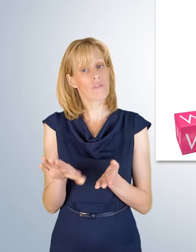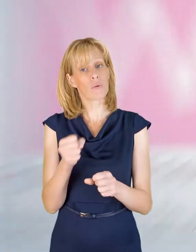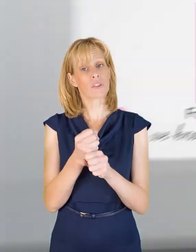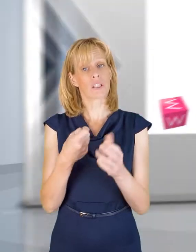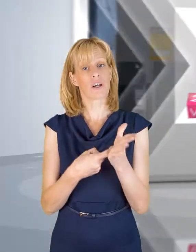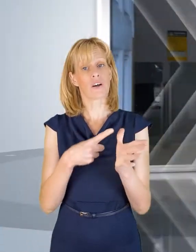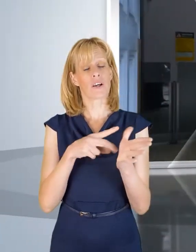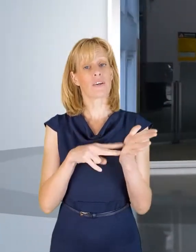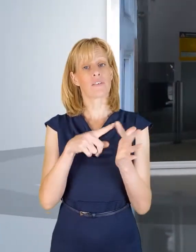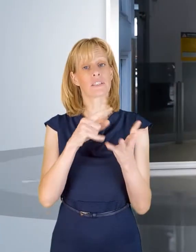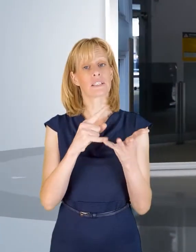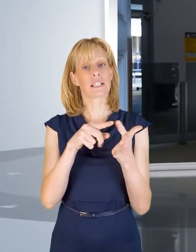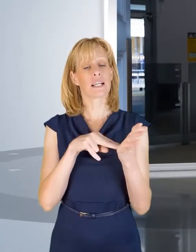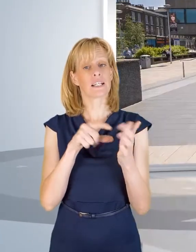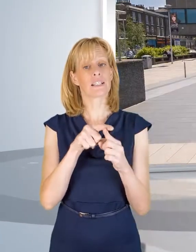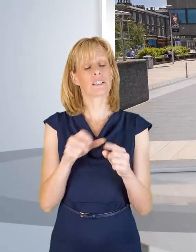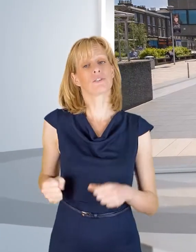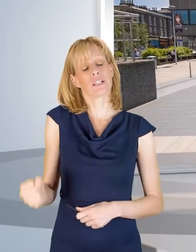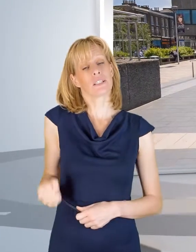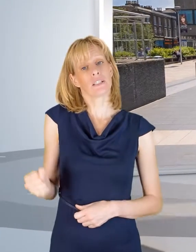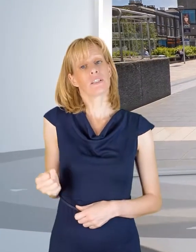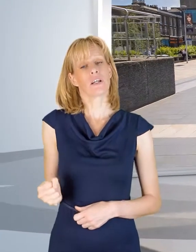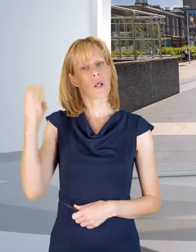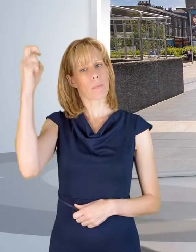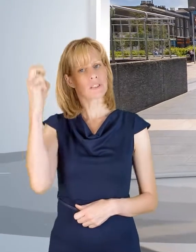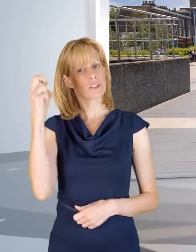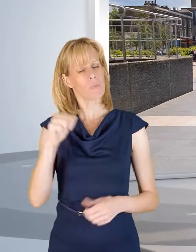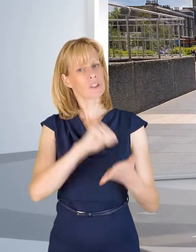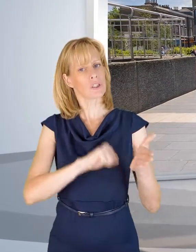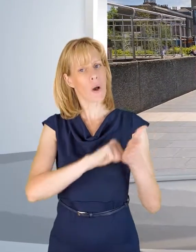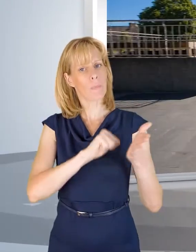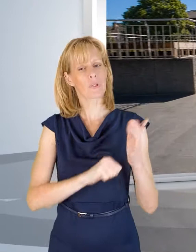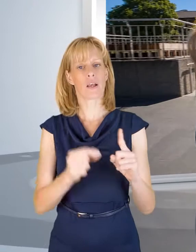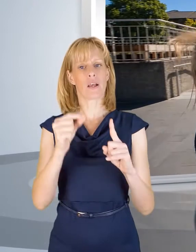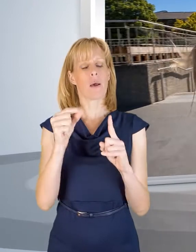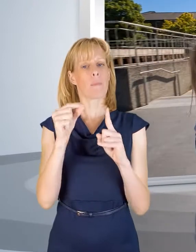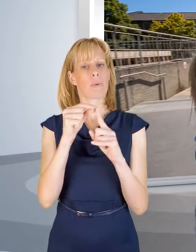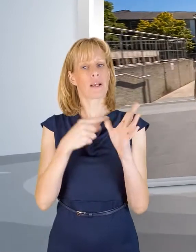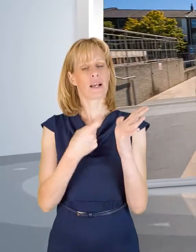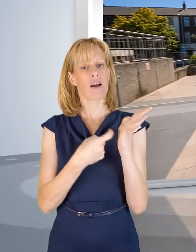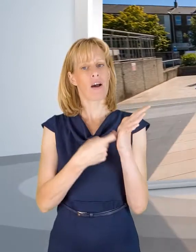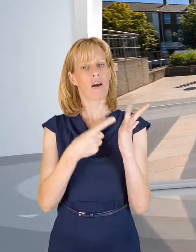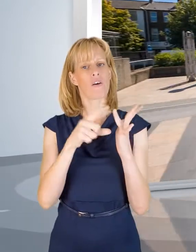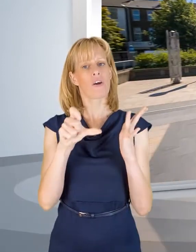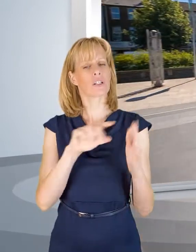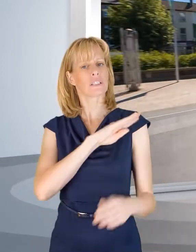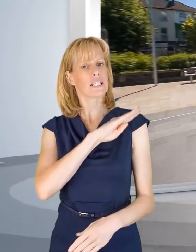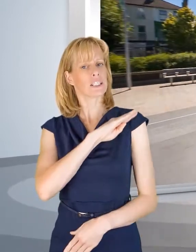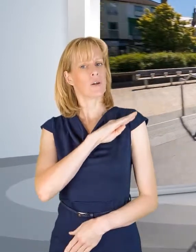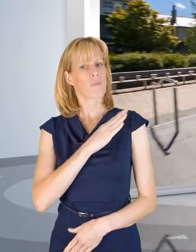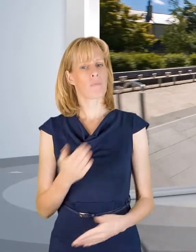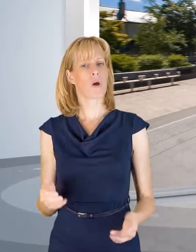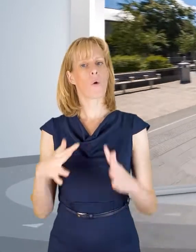Just a short walk from Gravesend train station, Townsend to bus stops and Parrot Street car park, the Woodville is located at the Civic Centre.